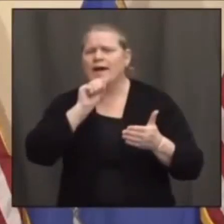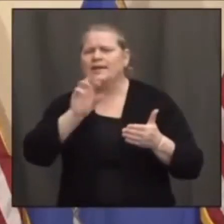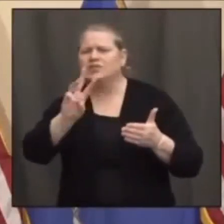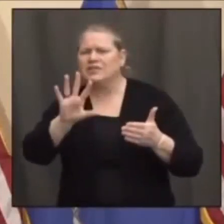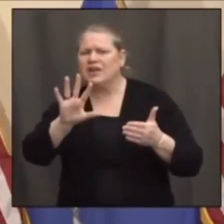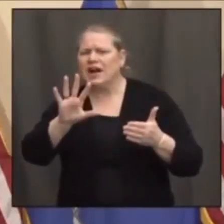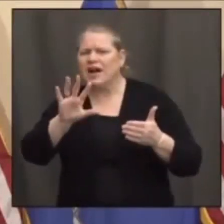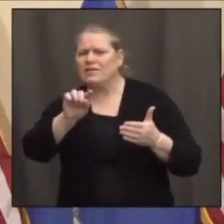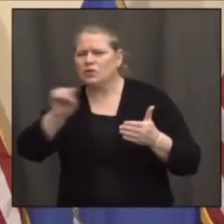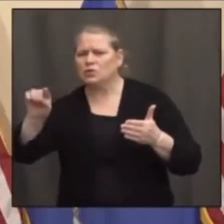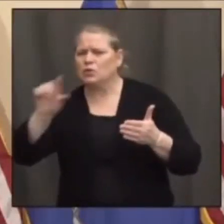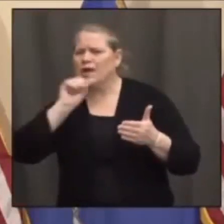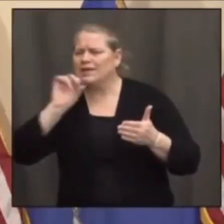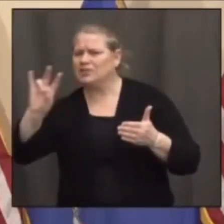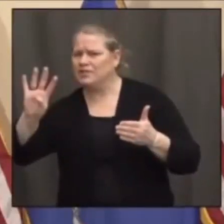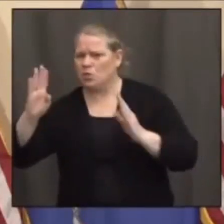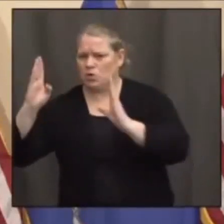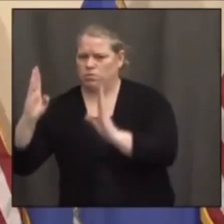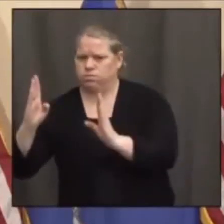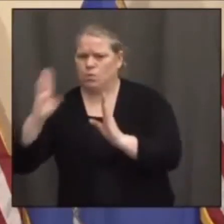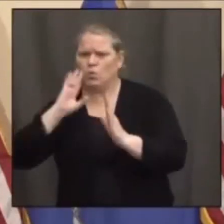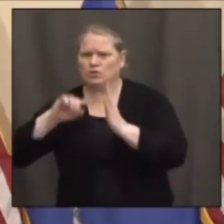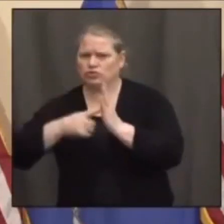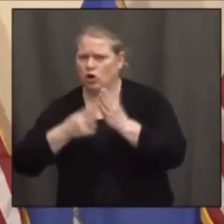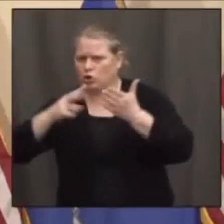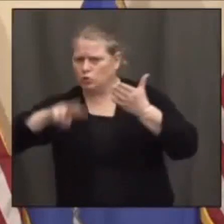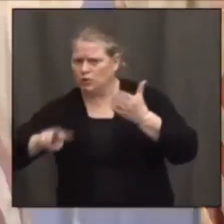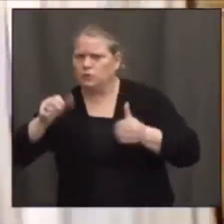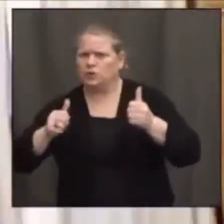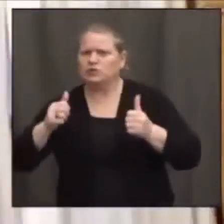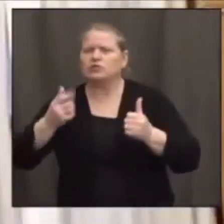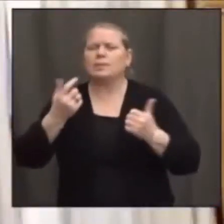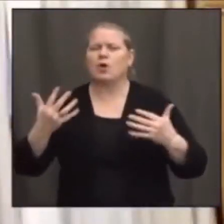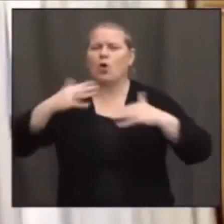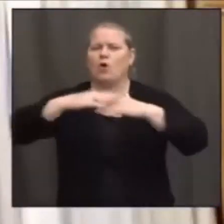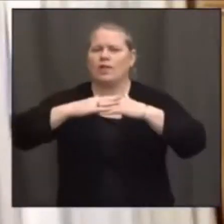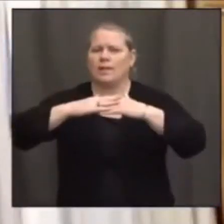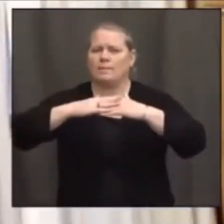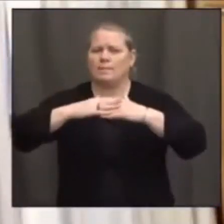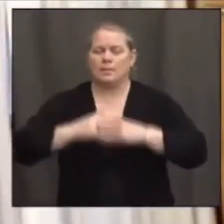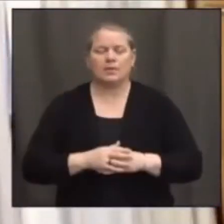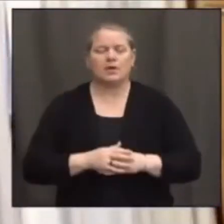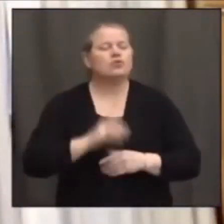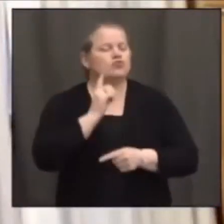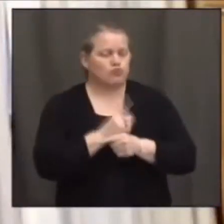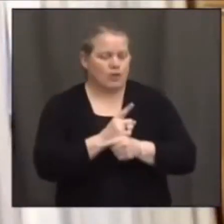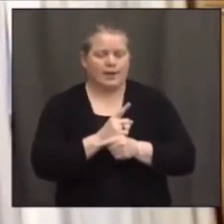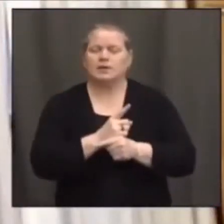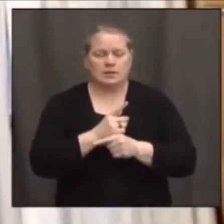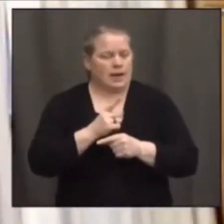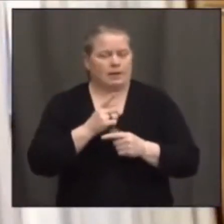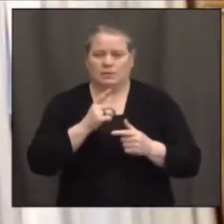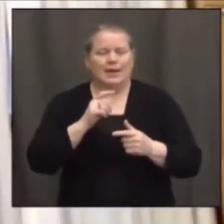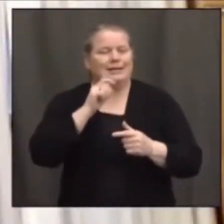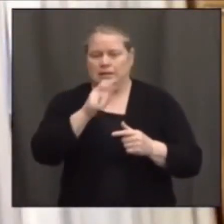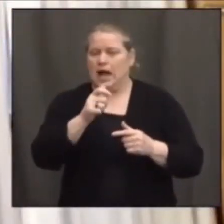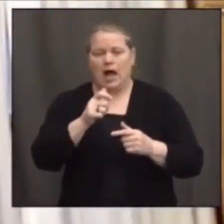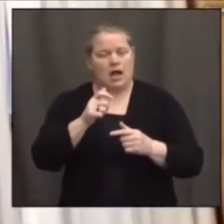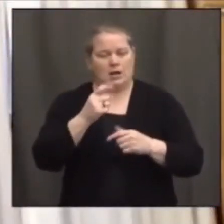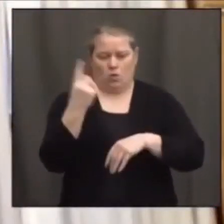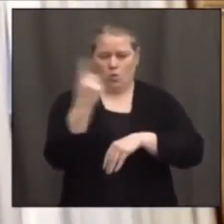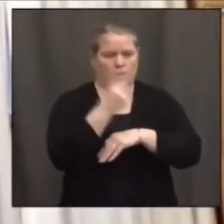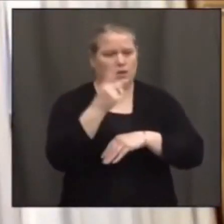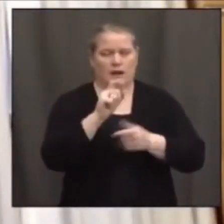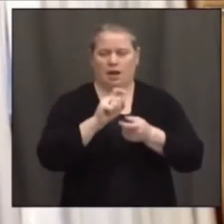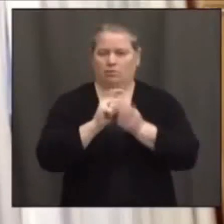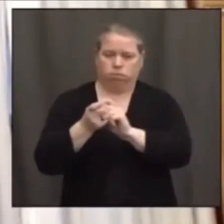bit of an overlap between those two groups. That's correct. It's not binary. You flip the switch one day. You know, what we're doing